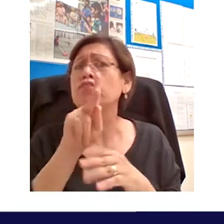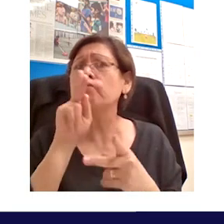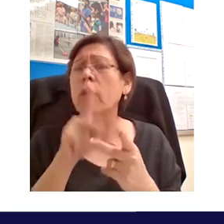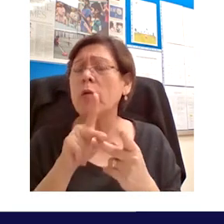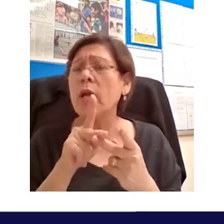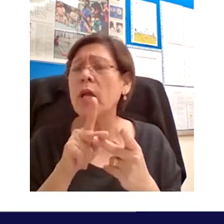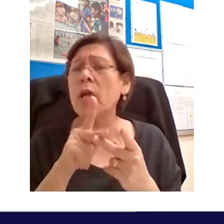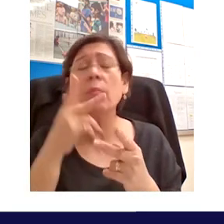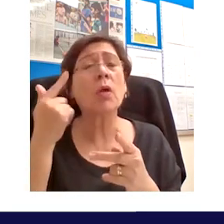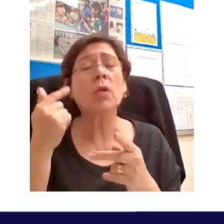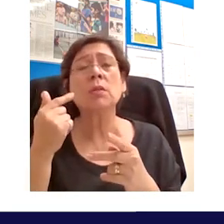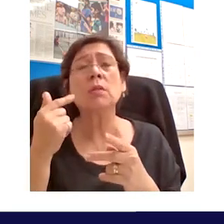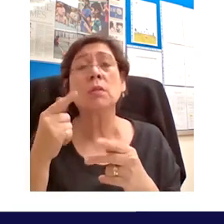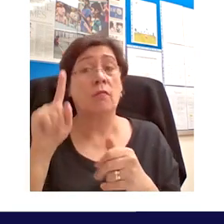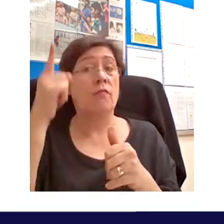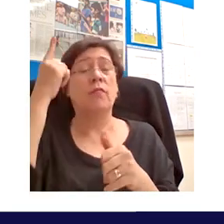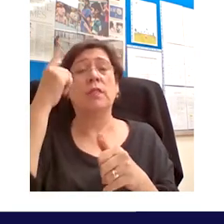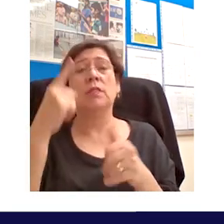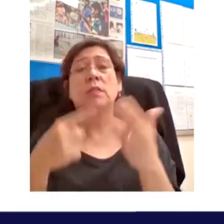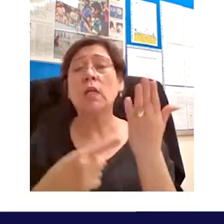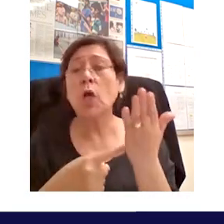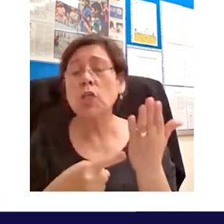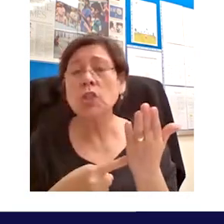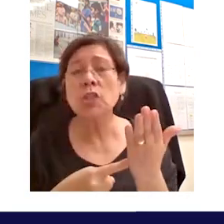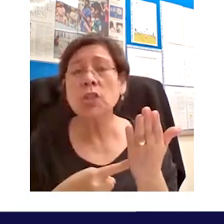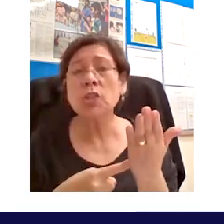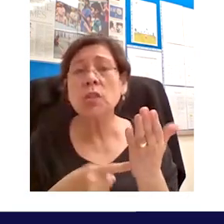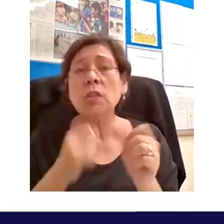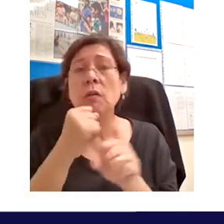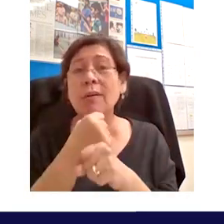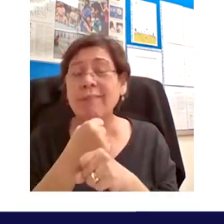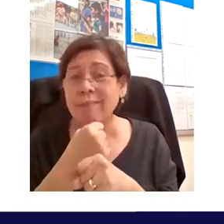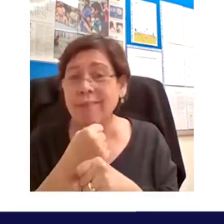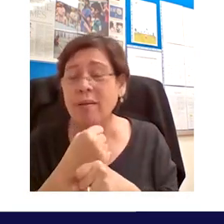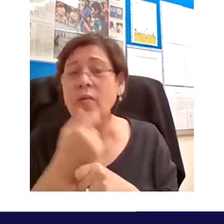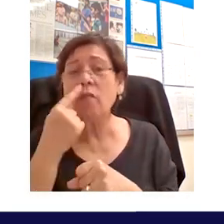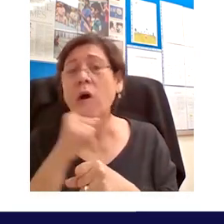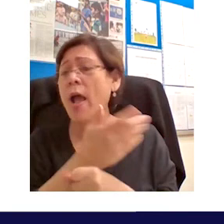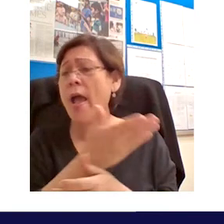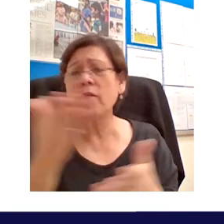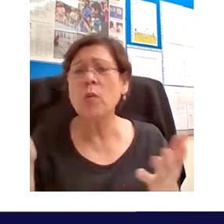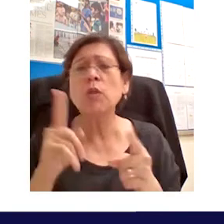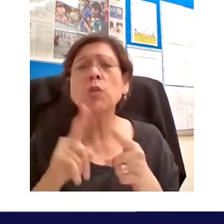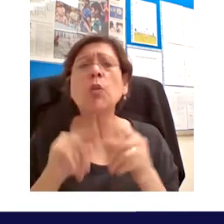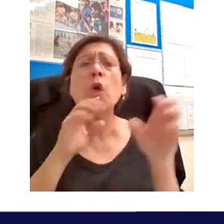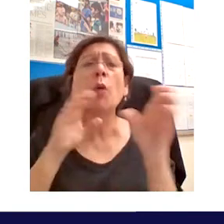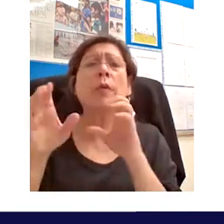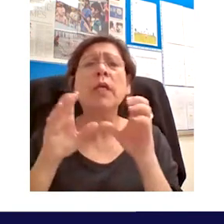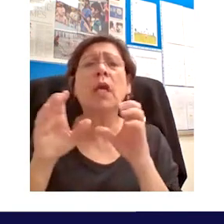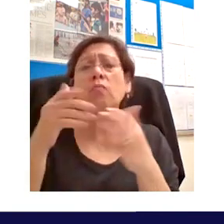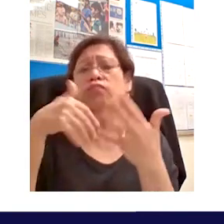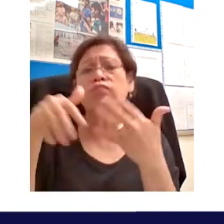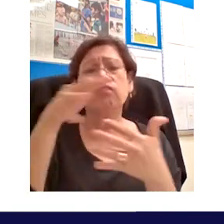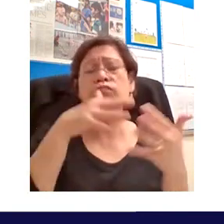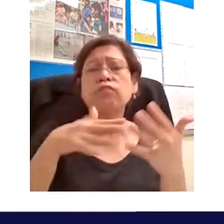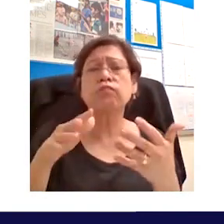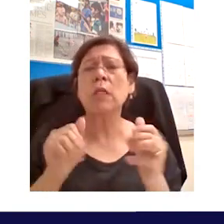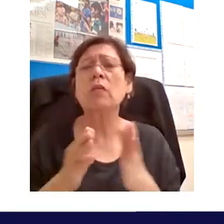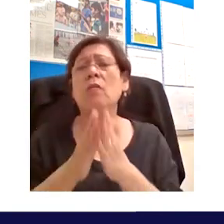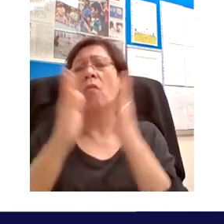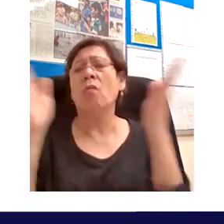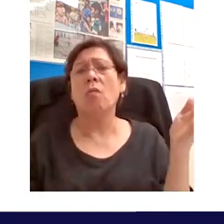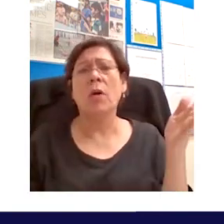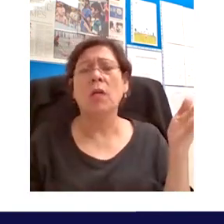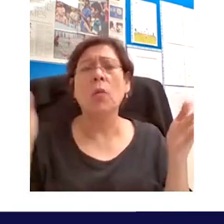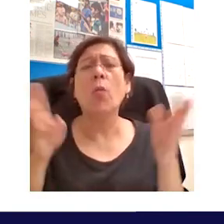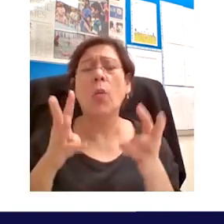it is the first technology ever created which allows everyone to communicate with everyone in this kind of free and open way so it's almost like the